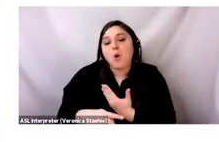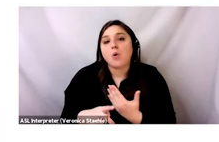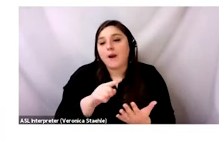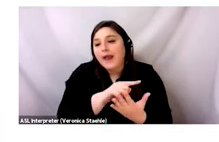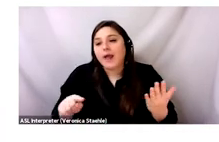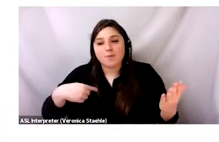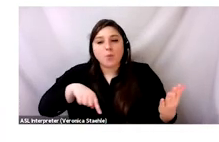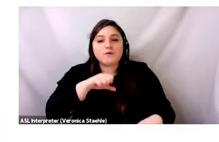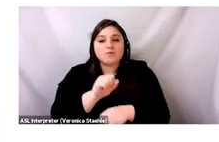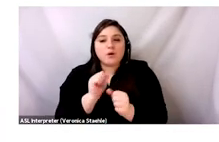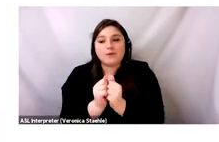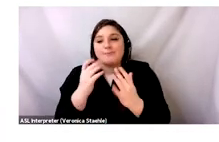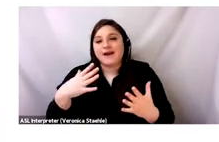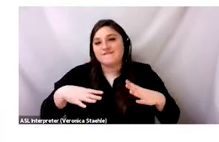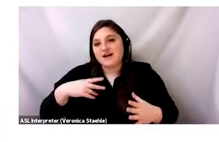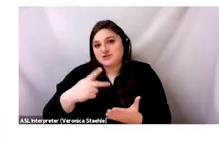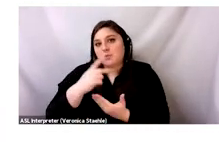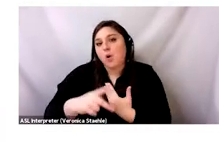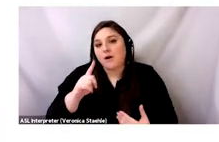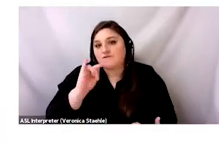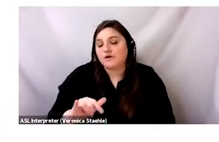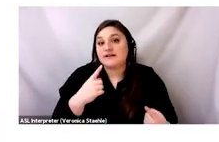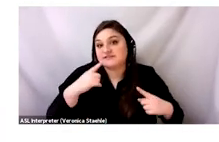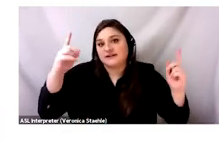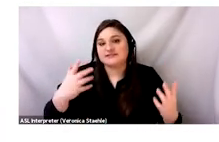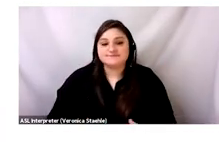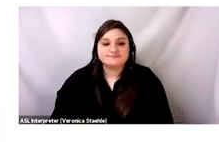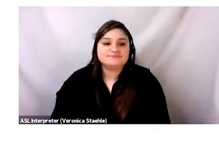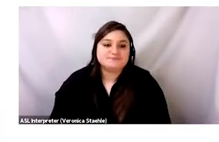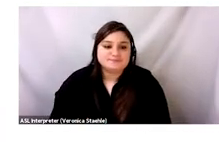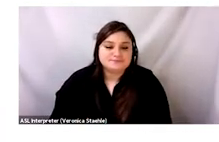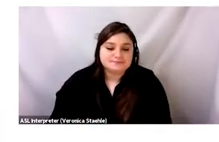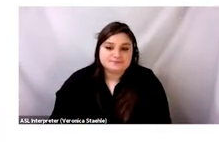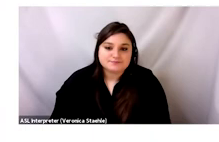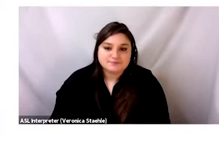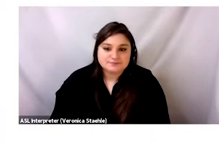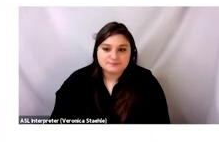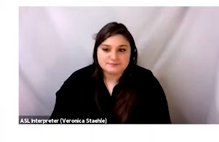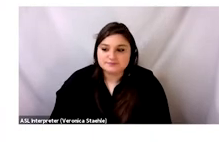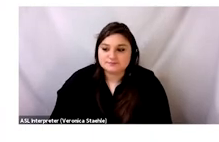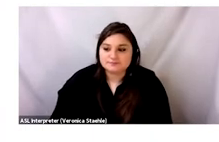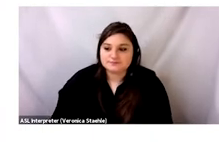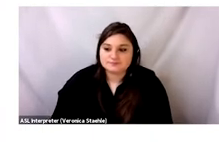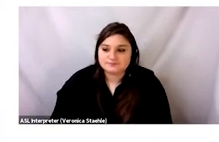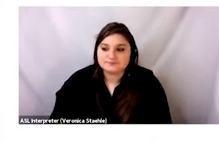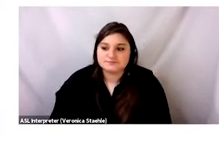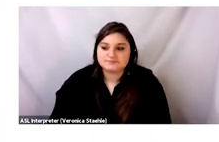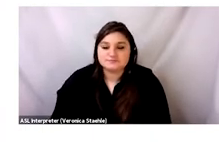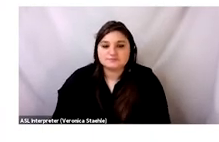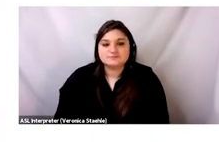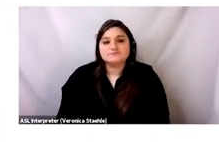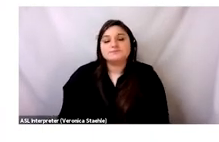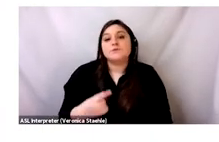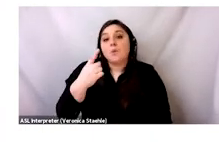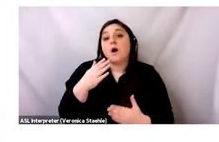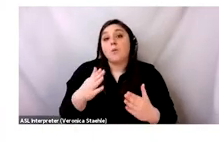designer studios, fashion programs. And we've done a lot of work with fashion programs to that regard, and it's really effective. But one